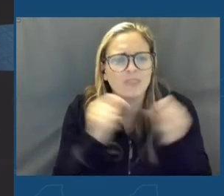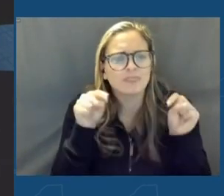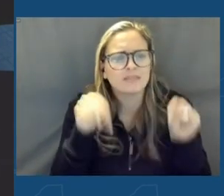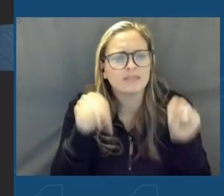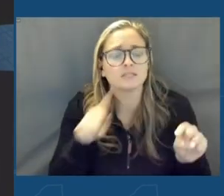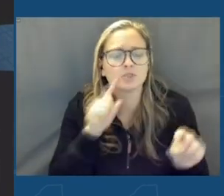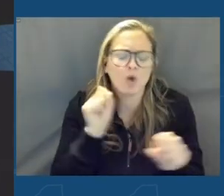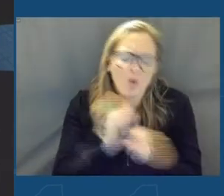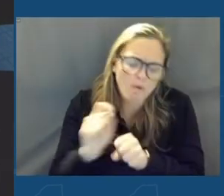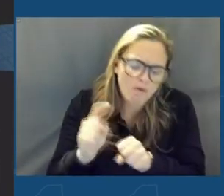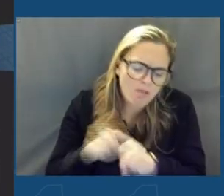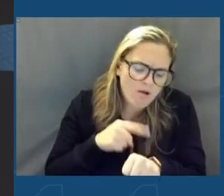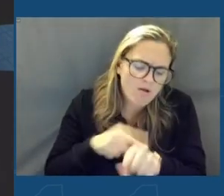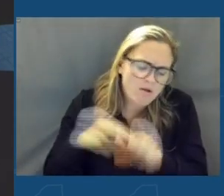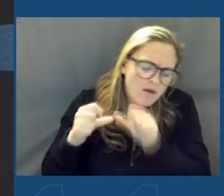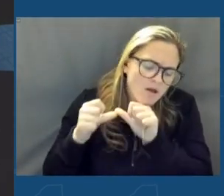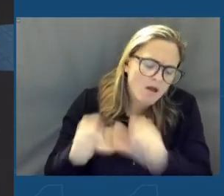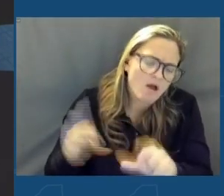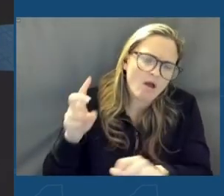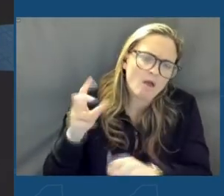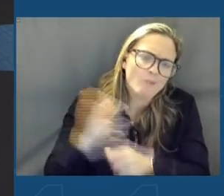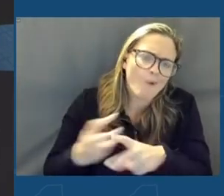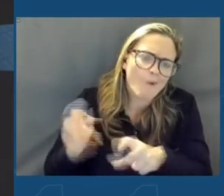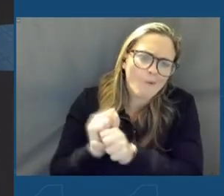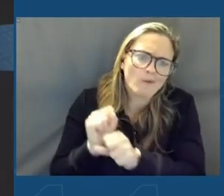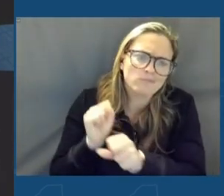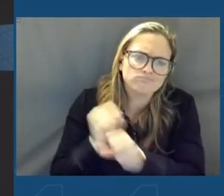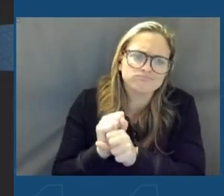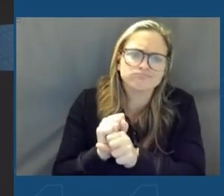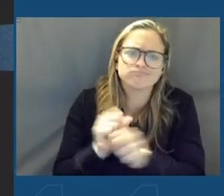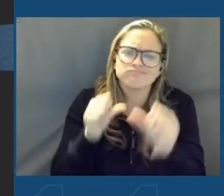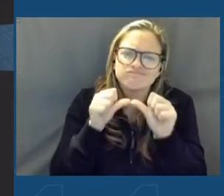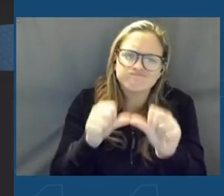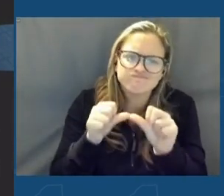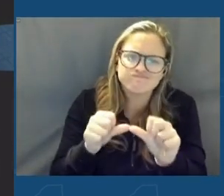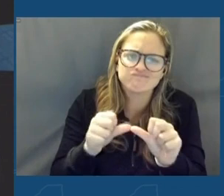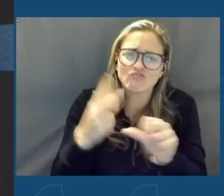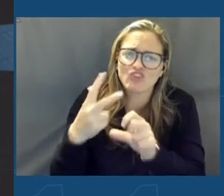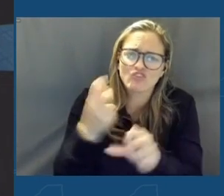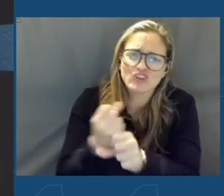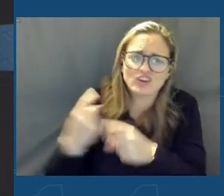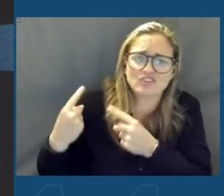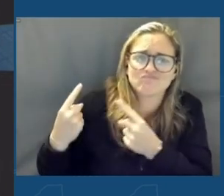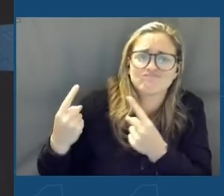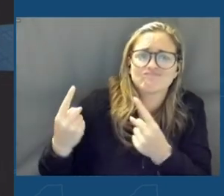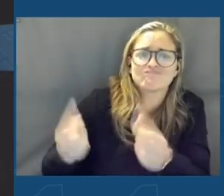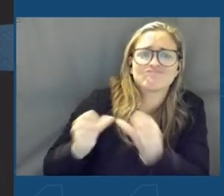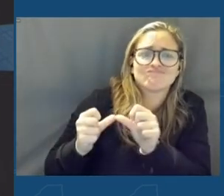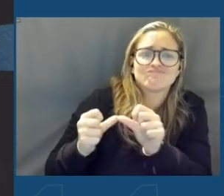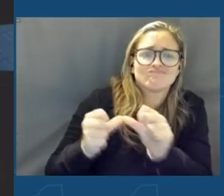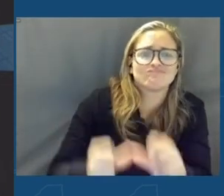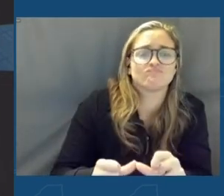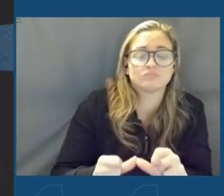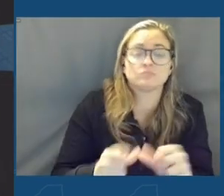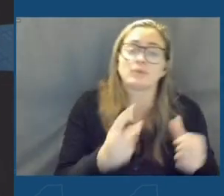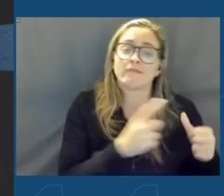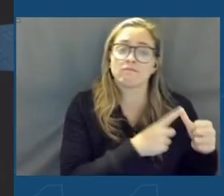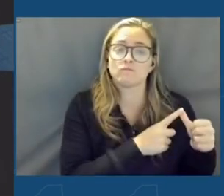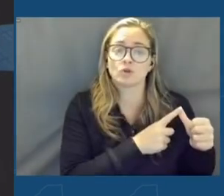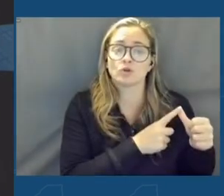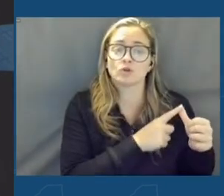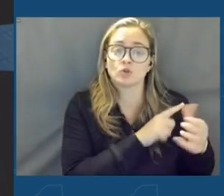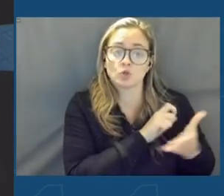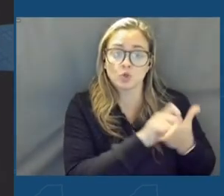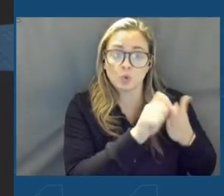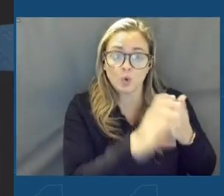worked so long and so hard and so persistently for the last three years. First, to author and